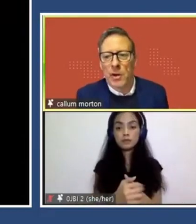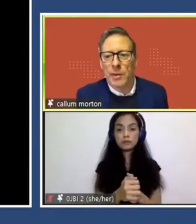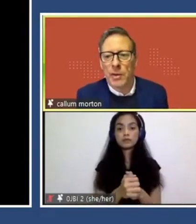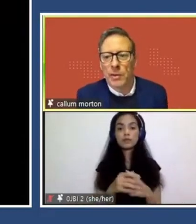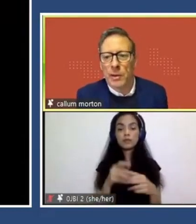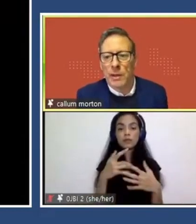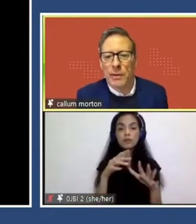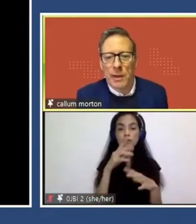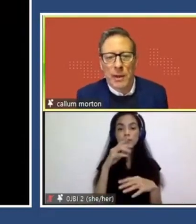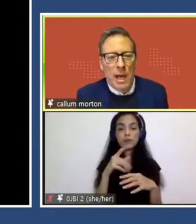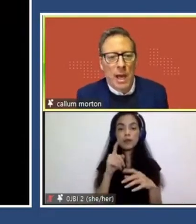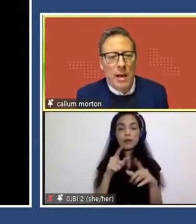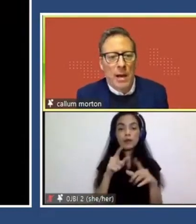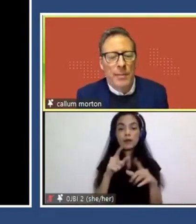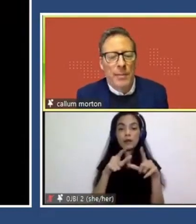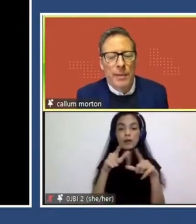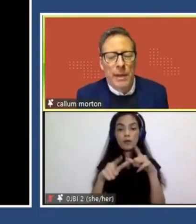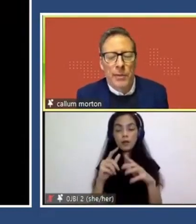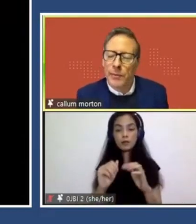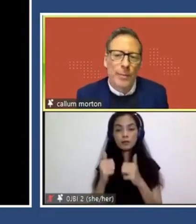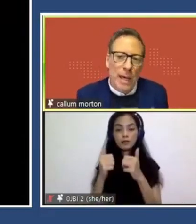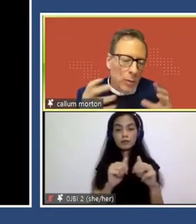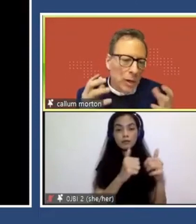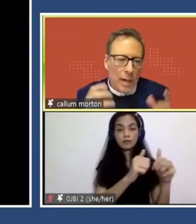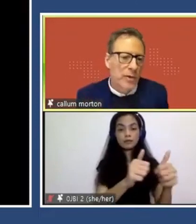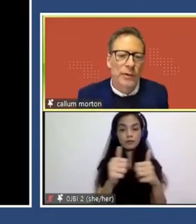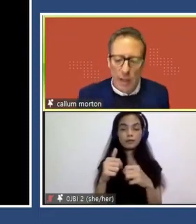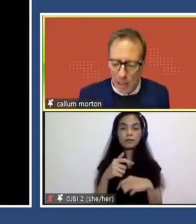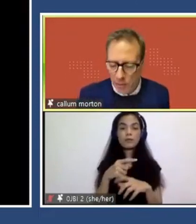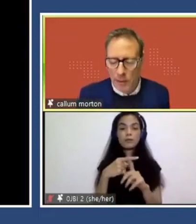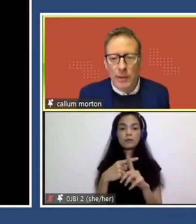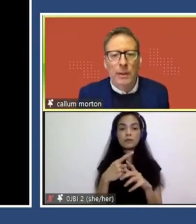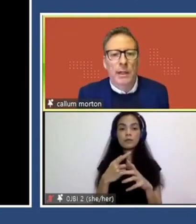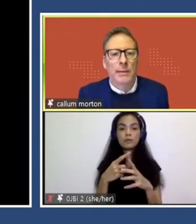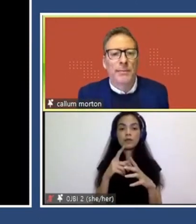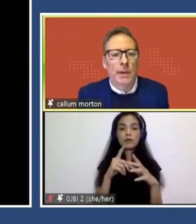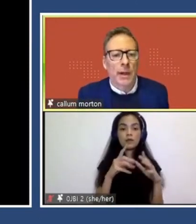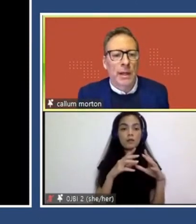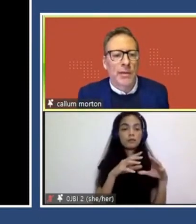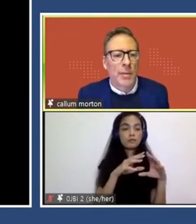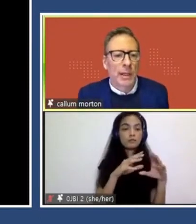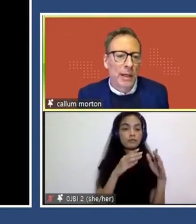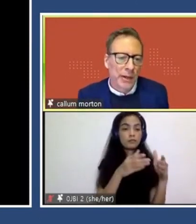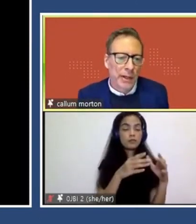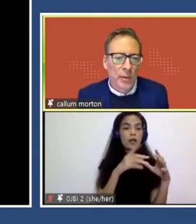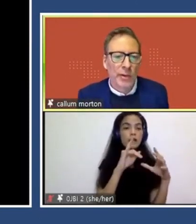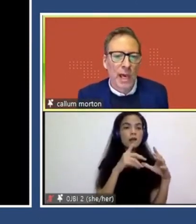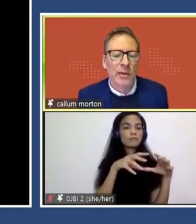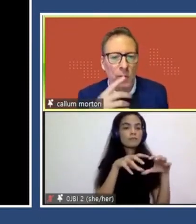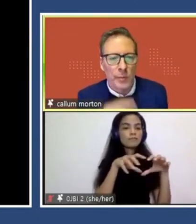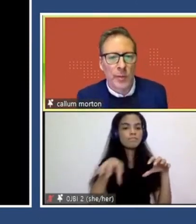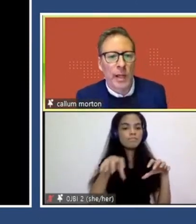the competition and they sort of made work about shelter, actually. And Simon